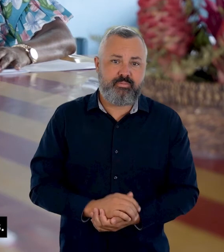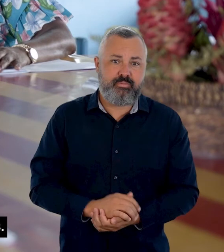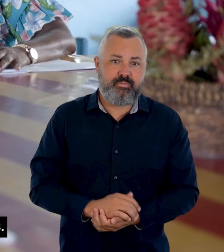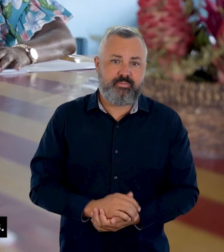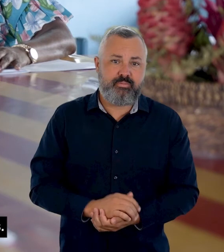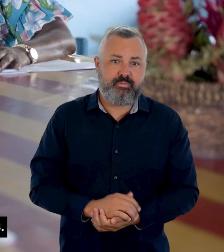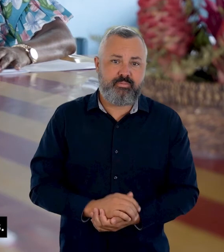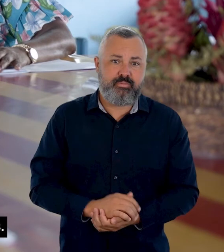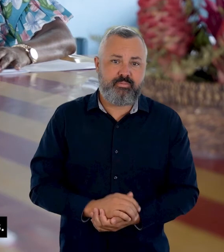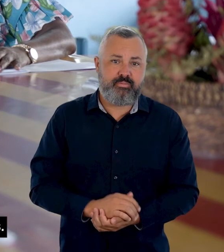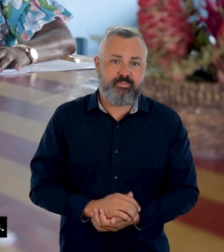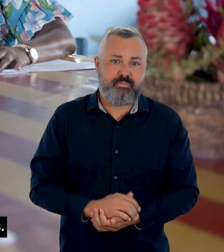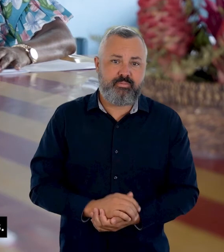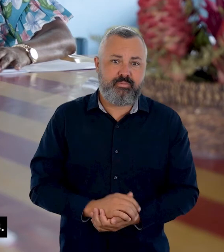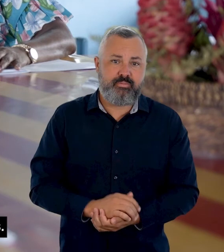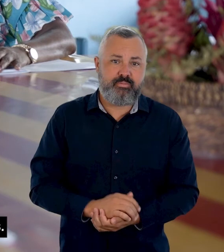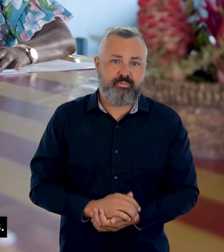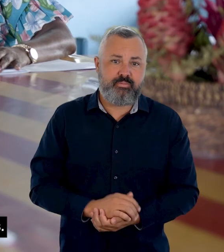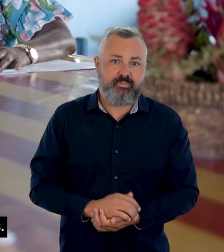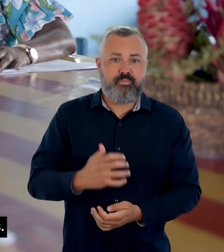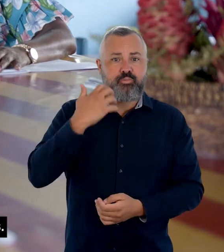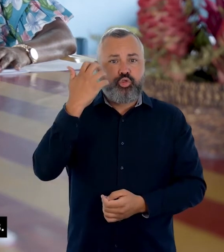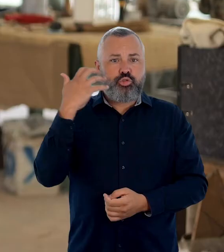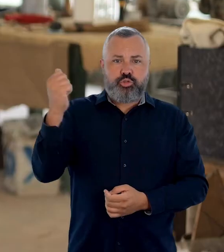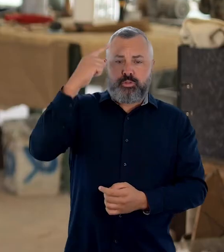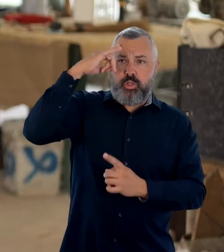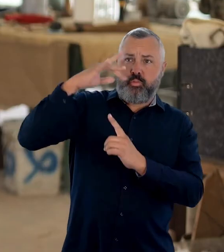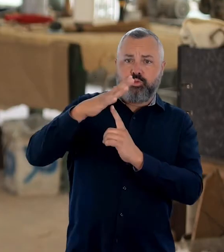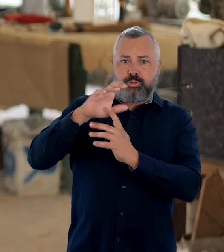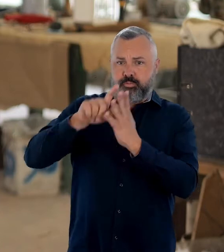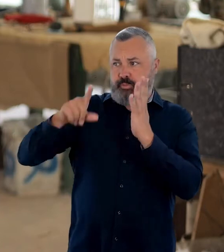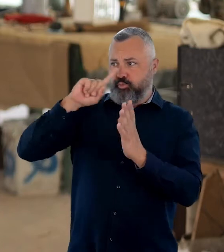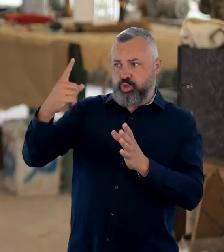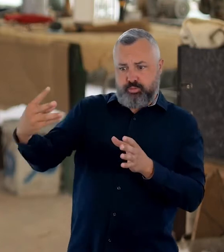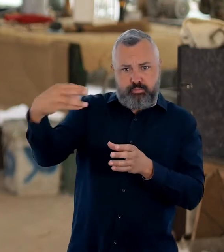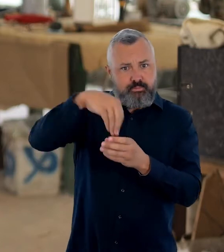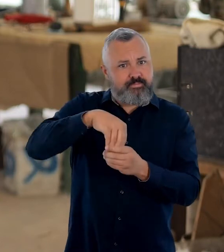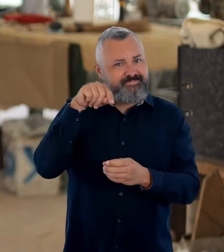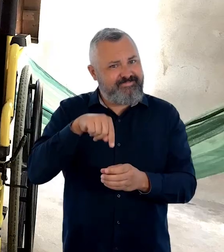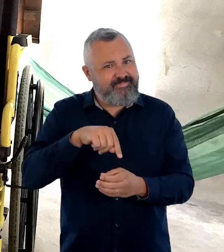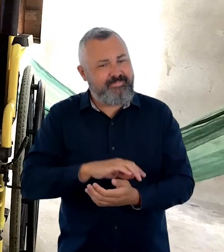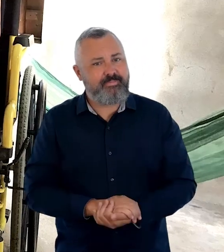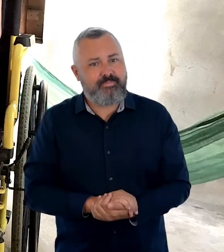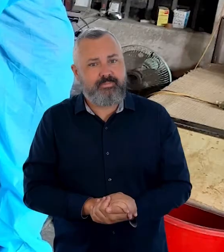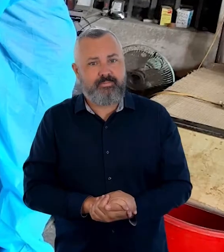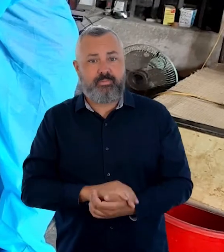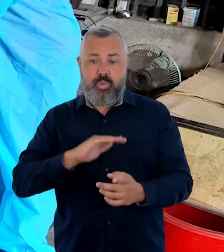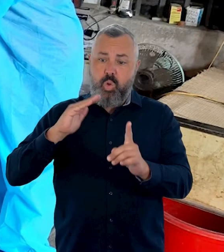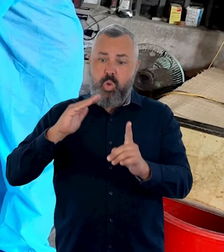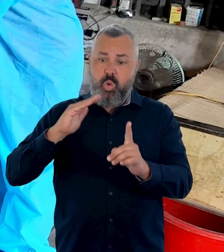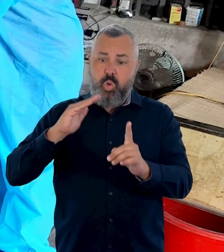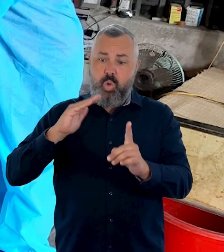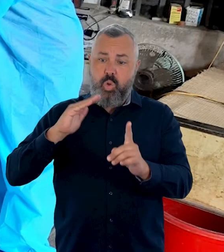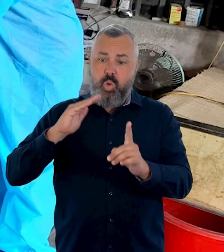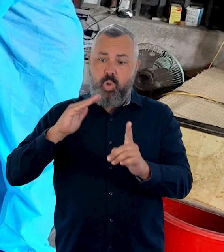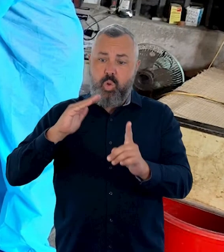including two of the video's interviewees, meet around a table. In the future, there should be priority given to the disability sector.